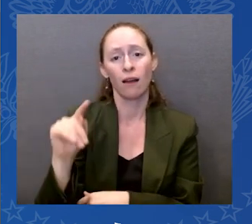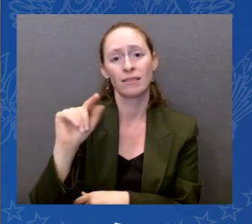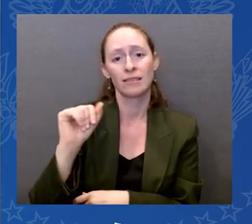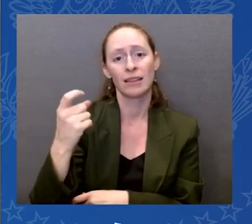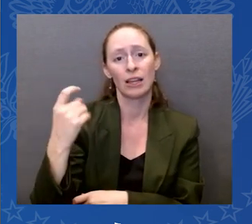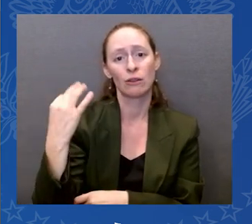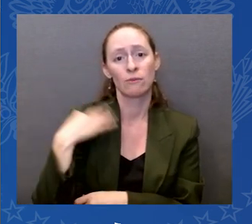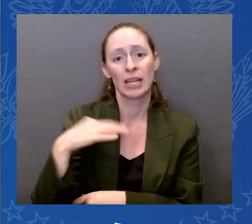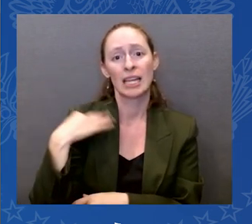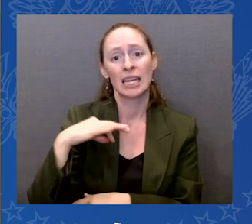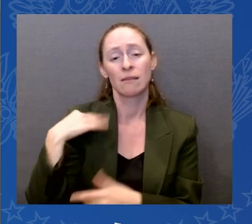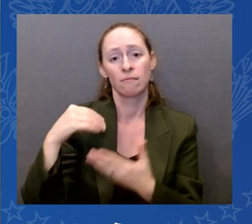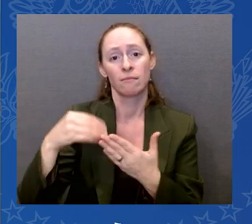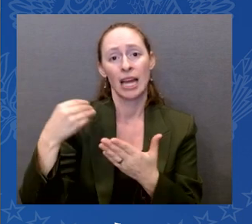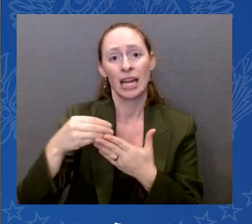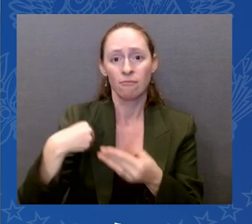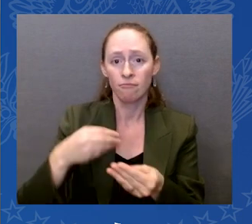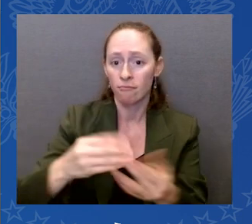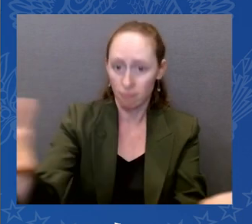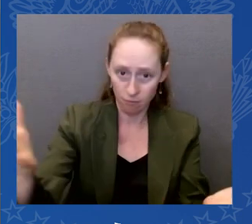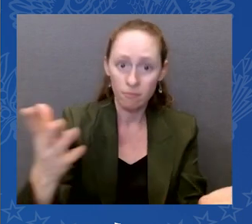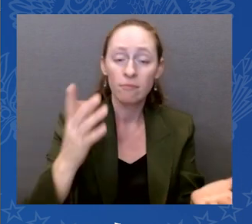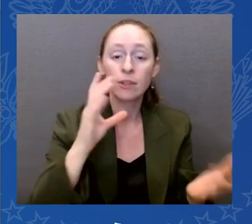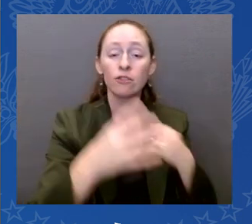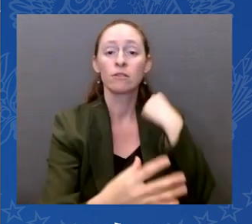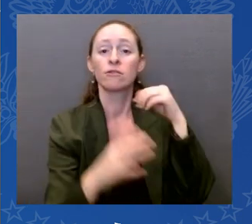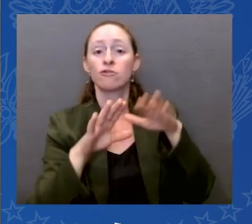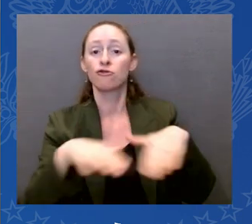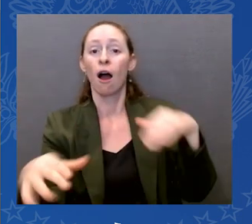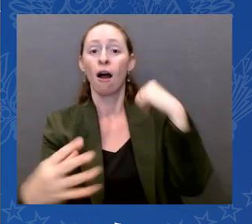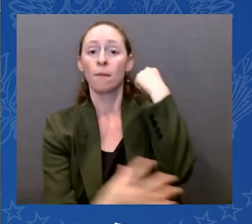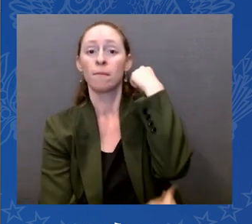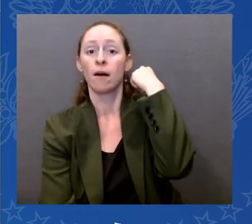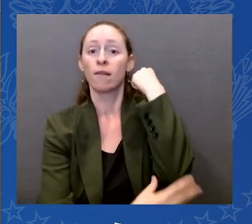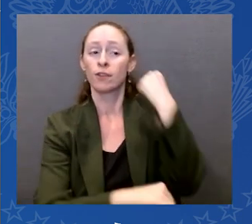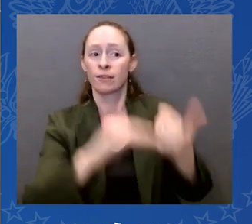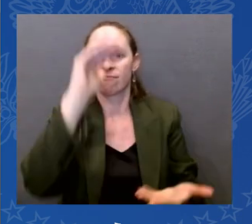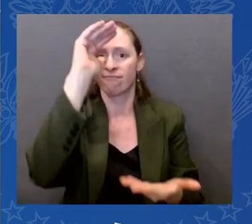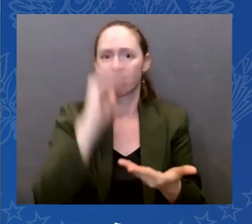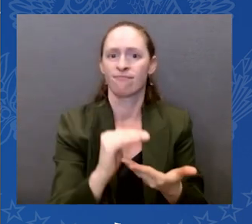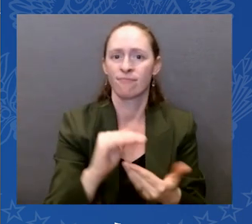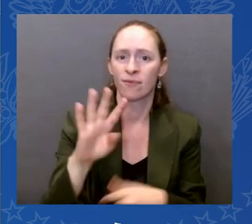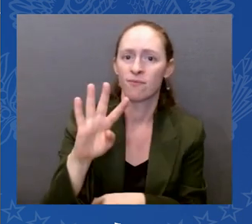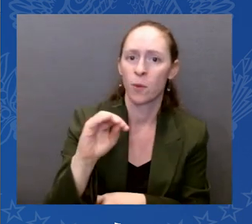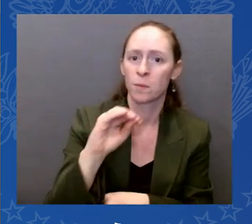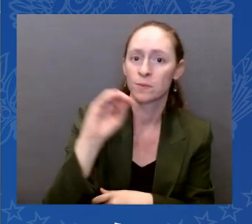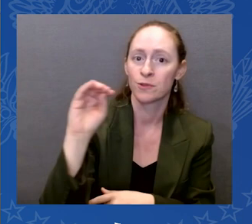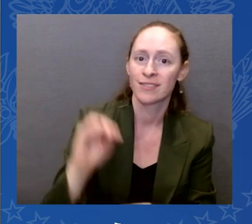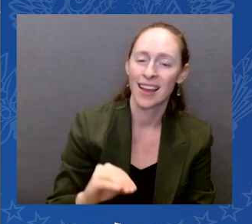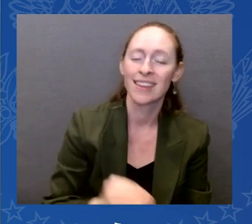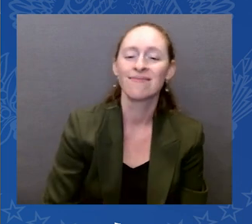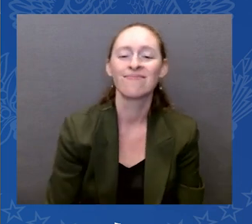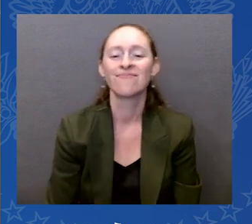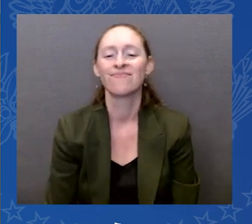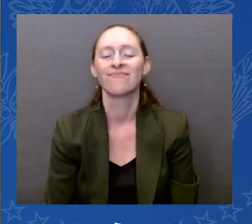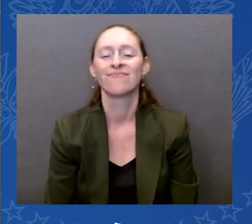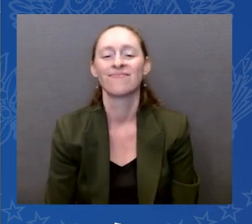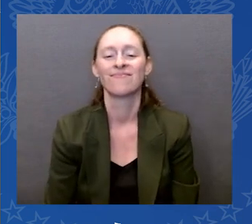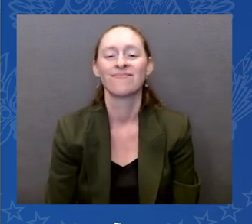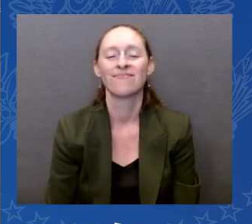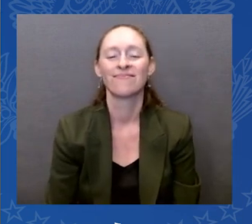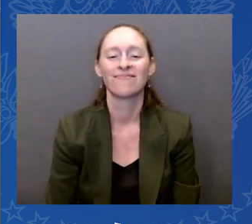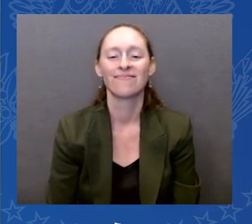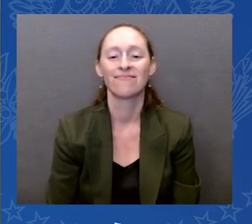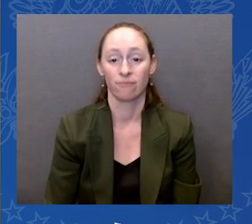lowest ever, the lowest rate ever. Since I've been in office, we've created nearly 10 million jobs, the record for any presidency at this point.